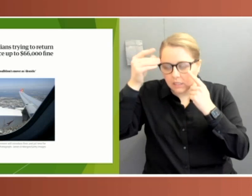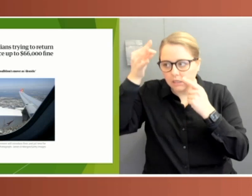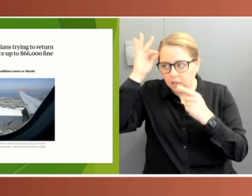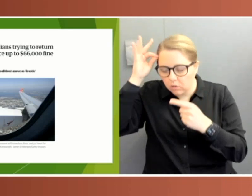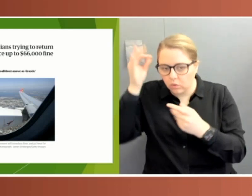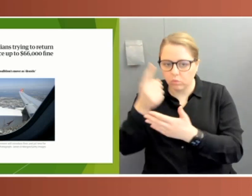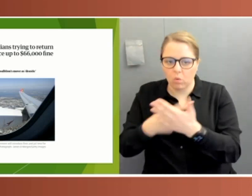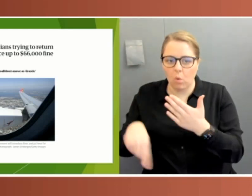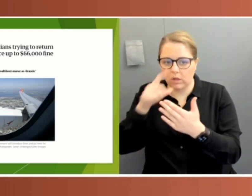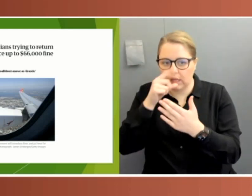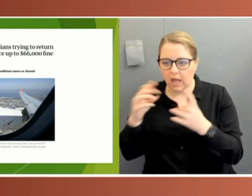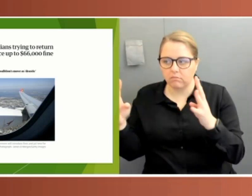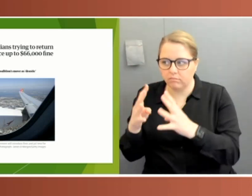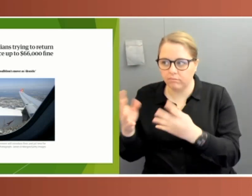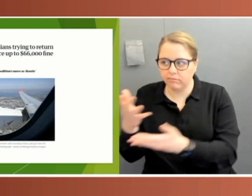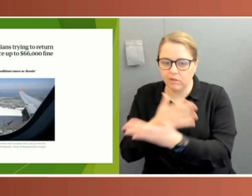real-time scrutiny.